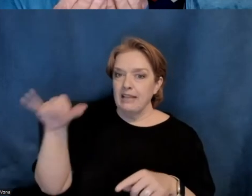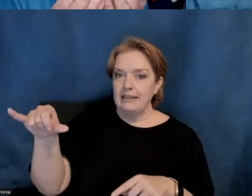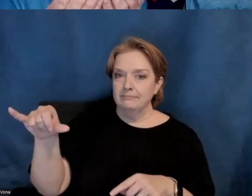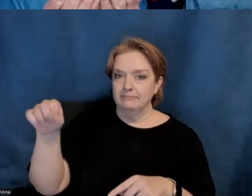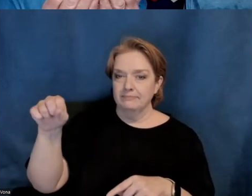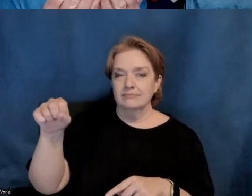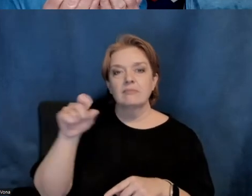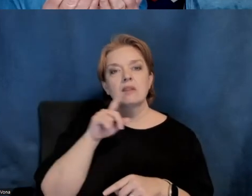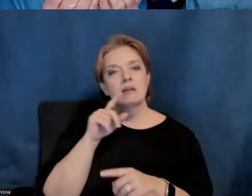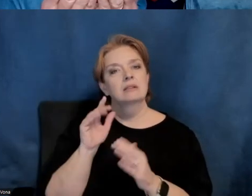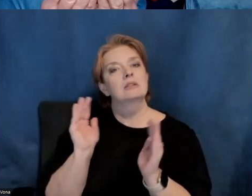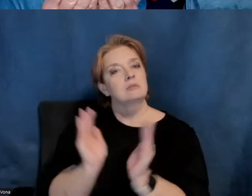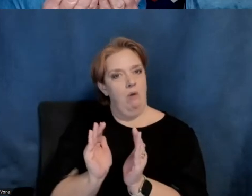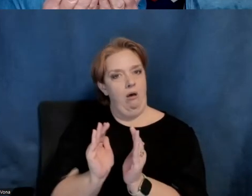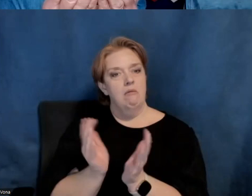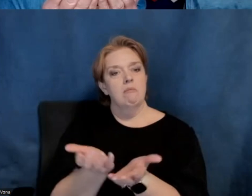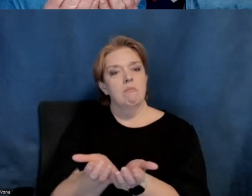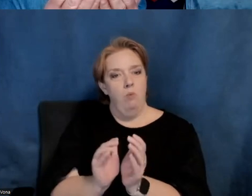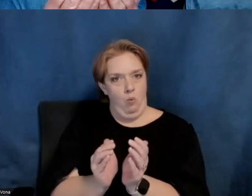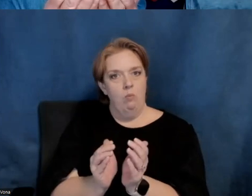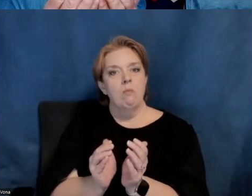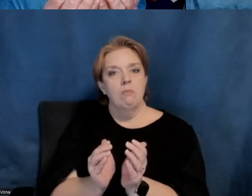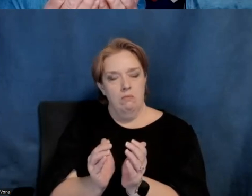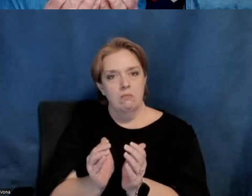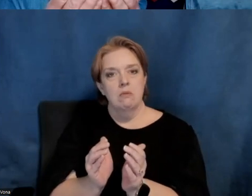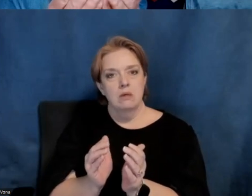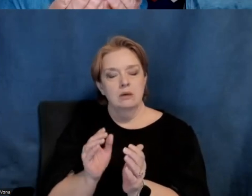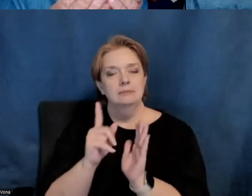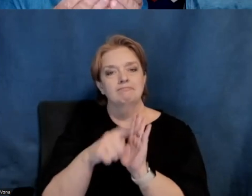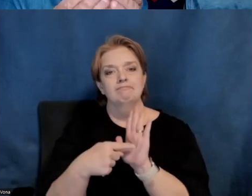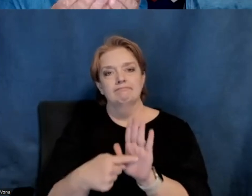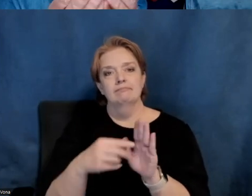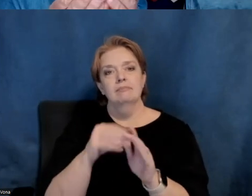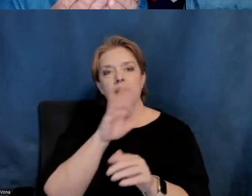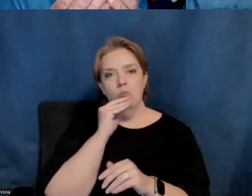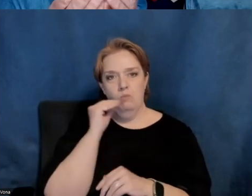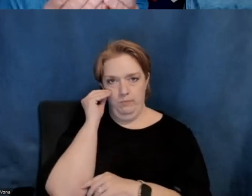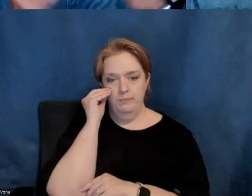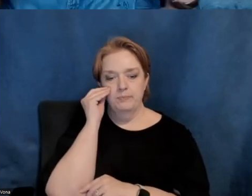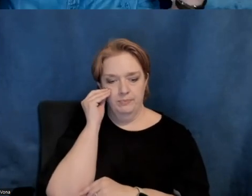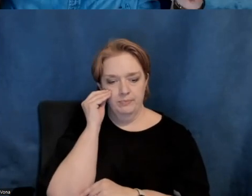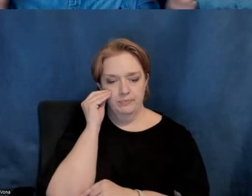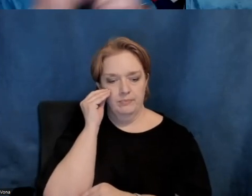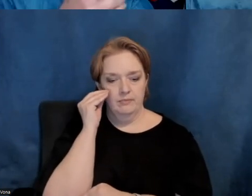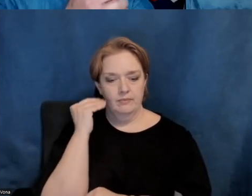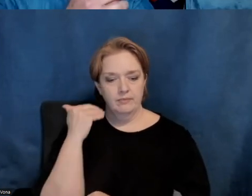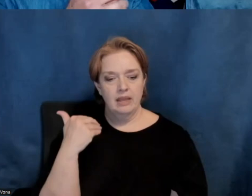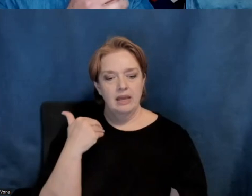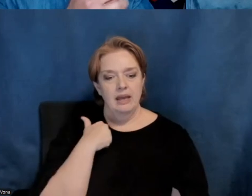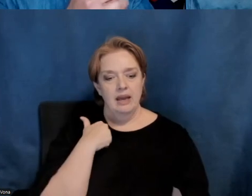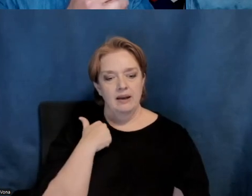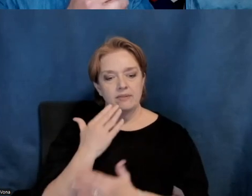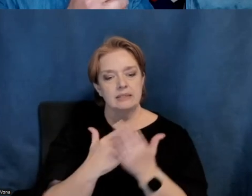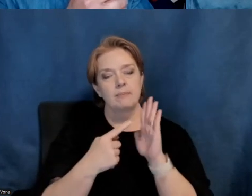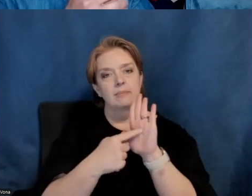a, it's a quite modest, uh, bowl. It's, it's on display, uh, in the, uh, in the Maloof house. Uh, we have, uh, you know, some